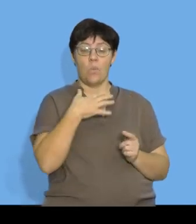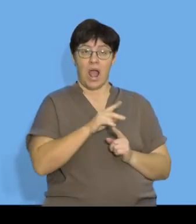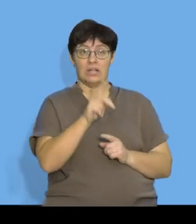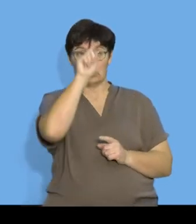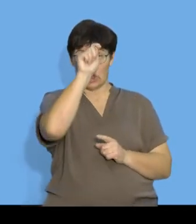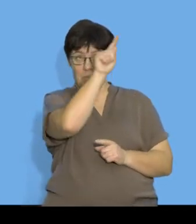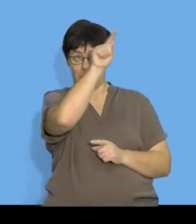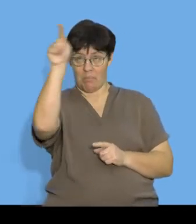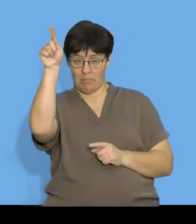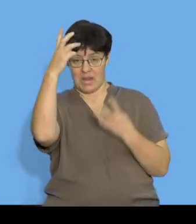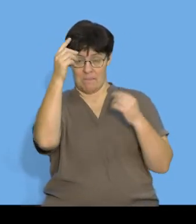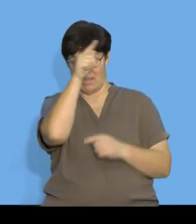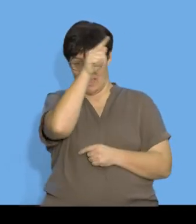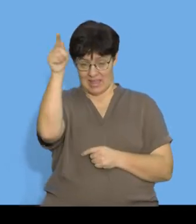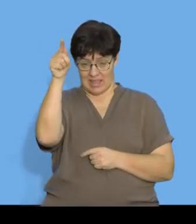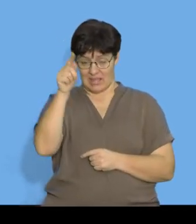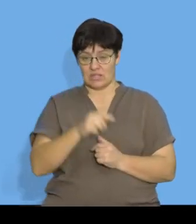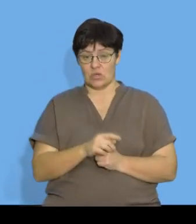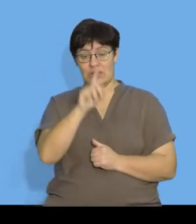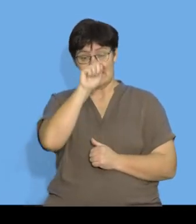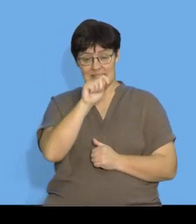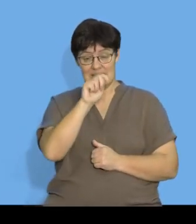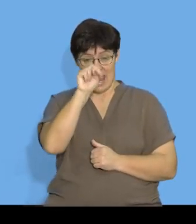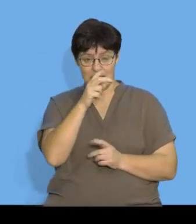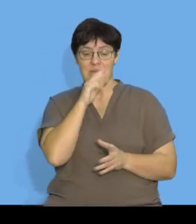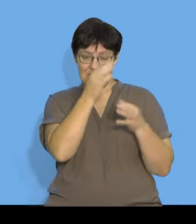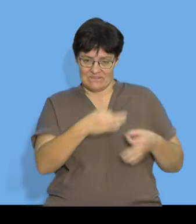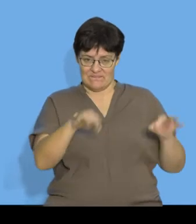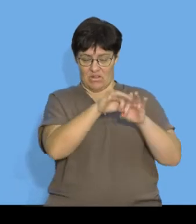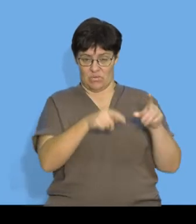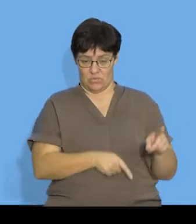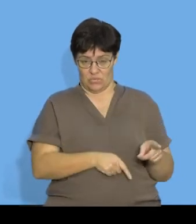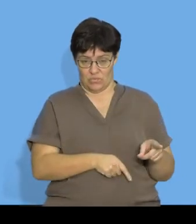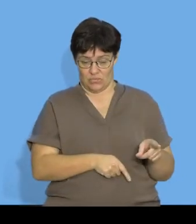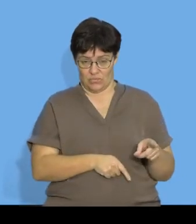for the N so please remember that T N is actual values